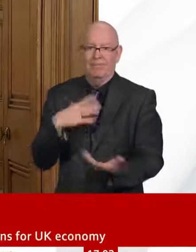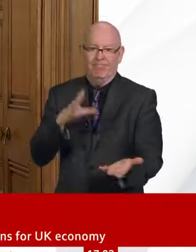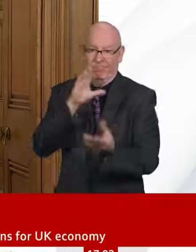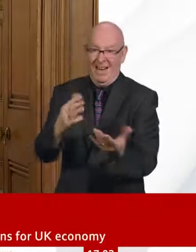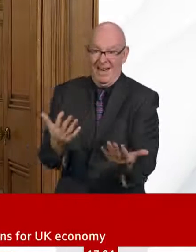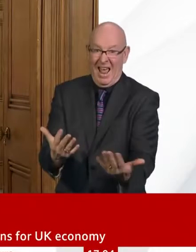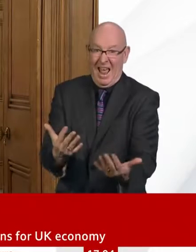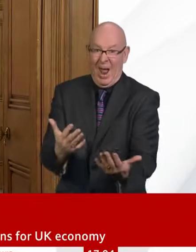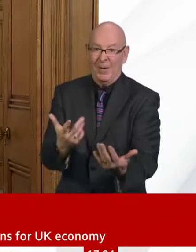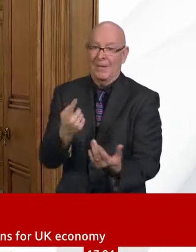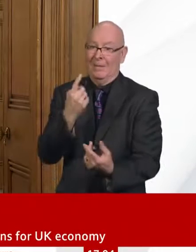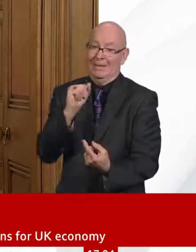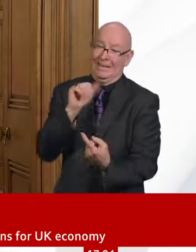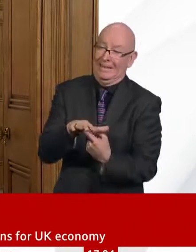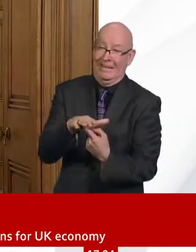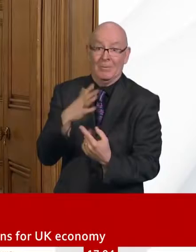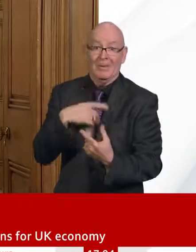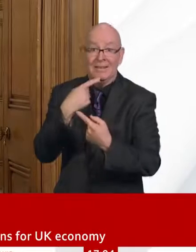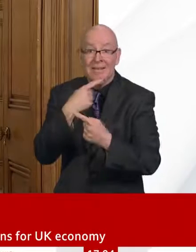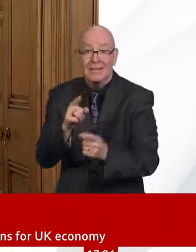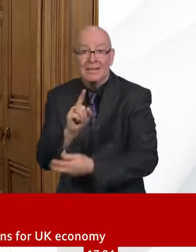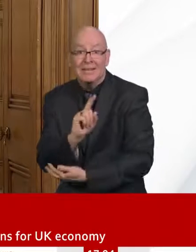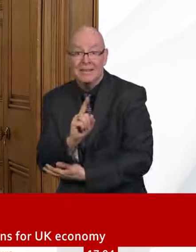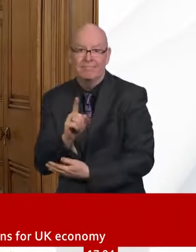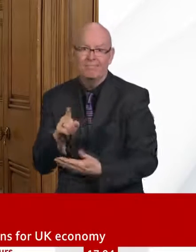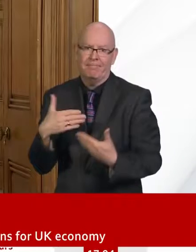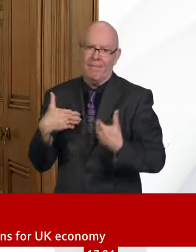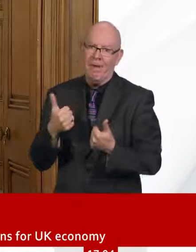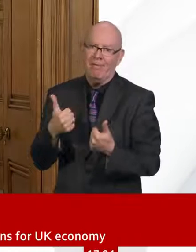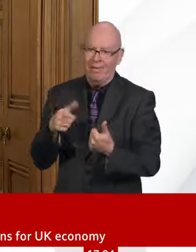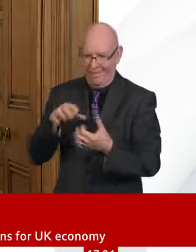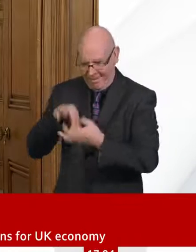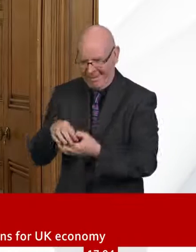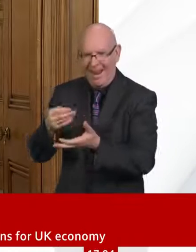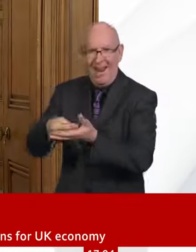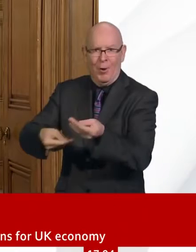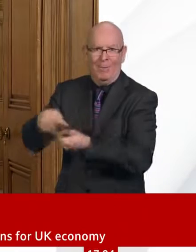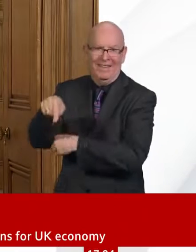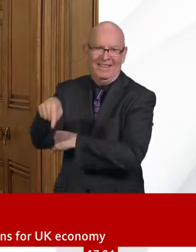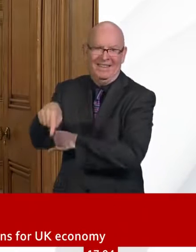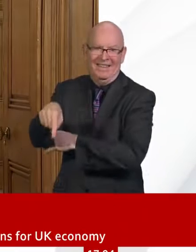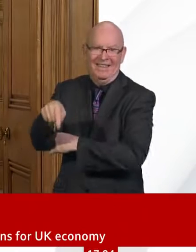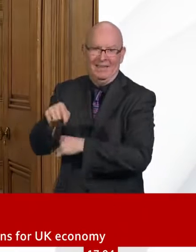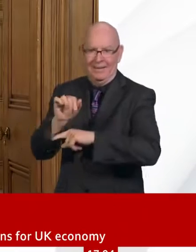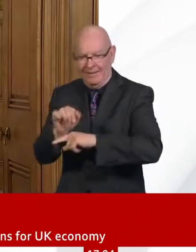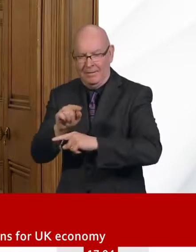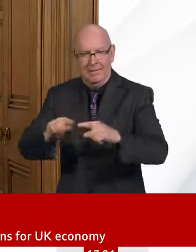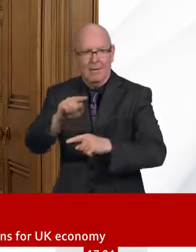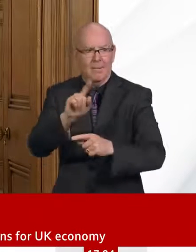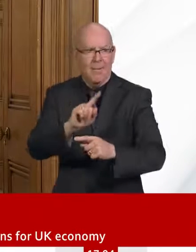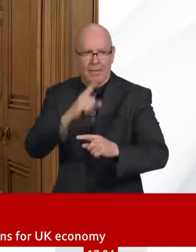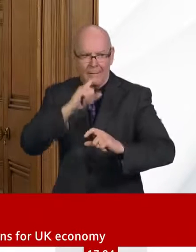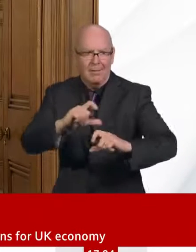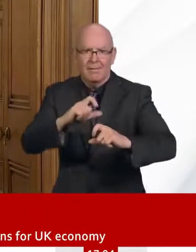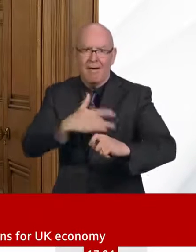tells us that doing so would be self-defeating. At a time when we are seeing hundreds of people dying every